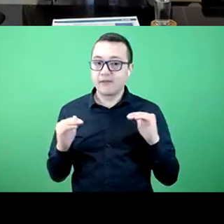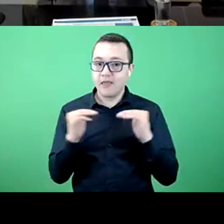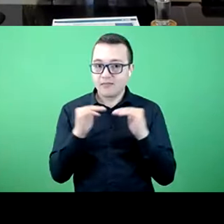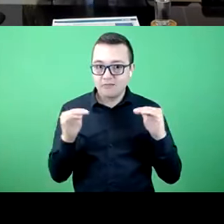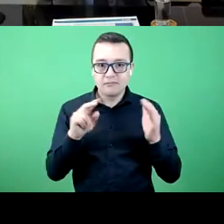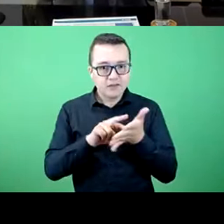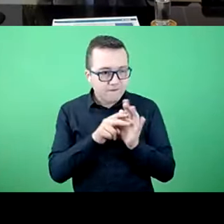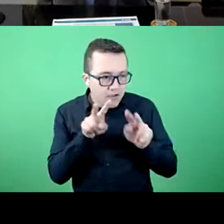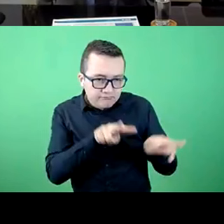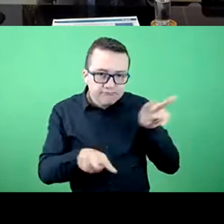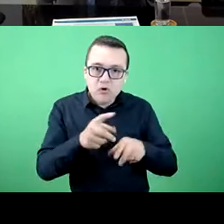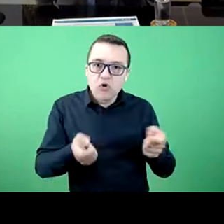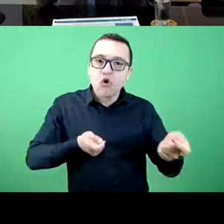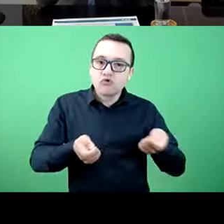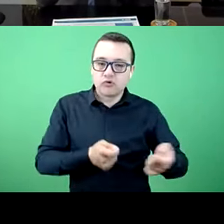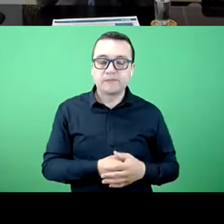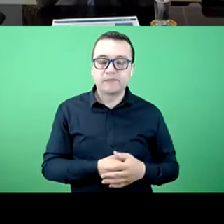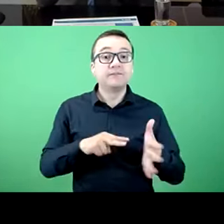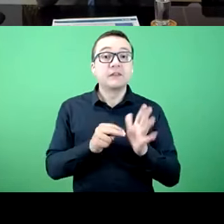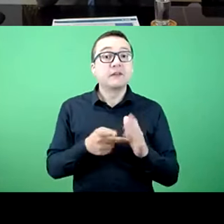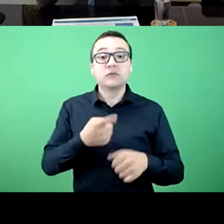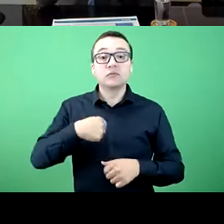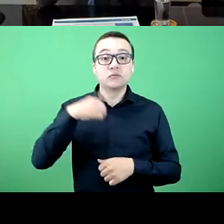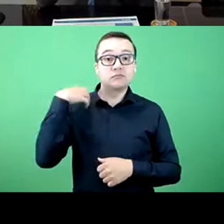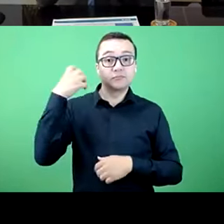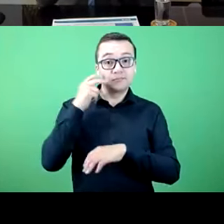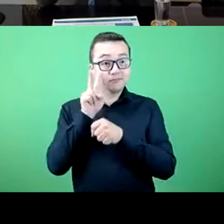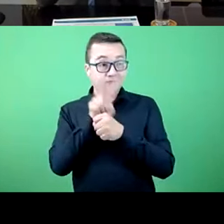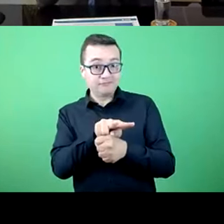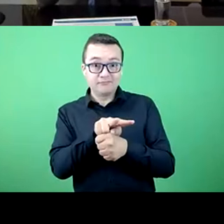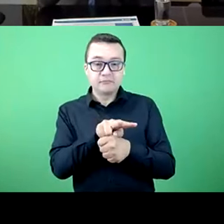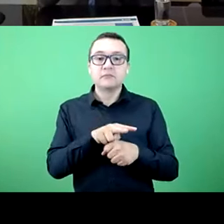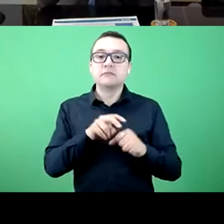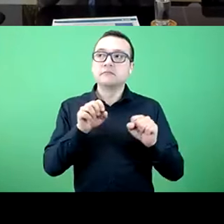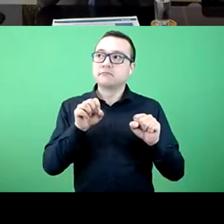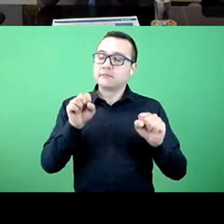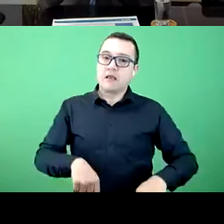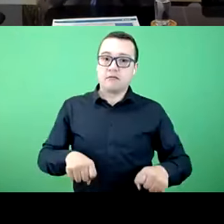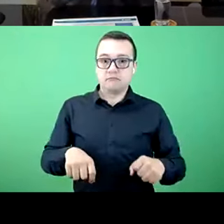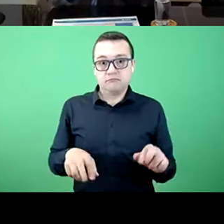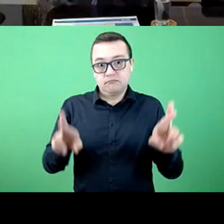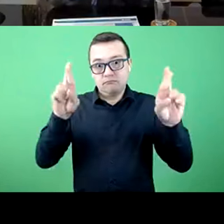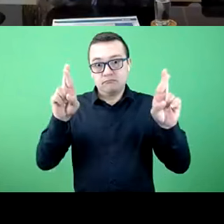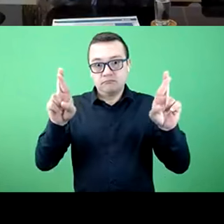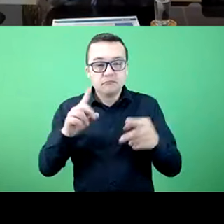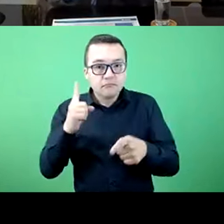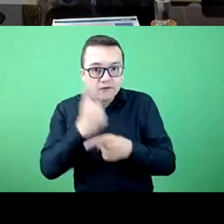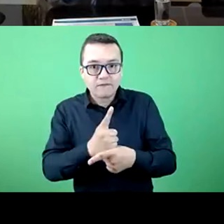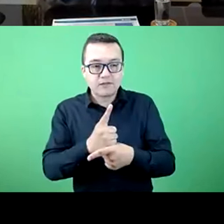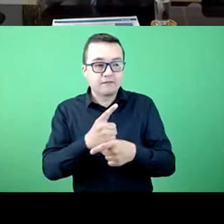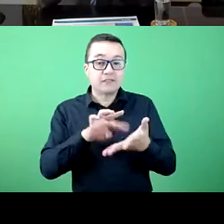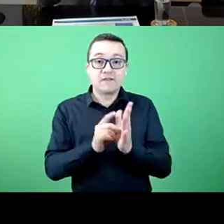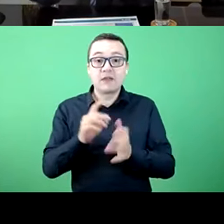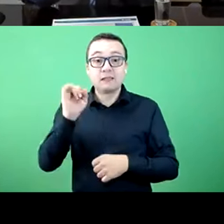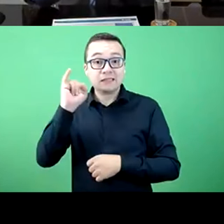our monitoring and surveillance of these organizations. That means that a civilian should have the effective capacity